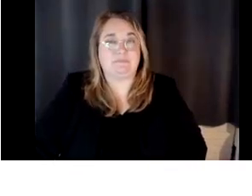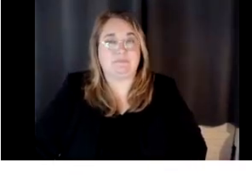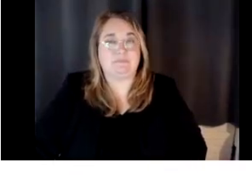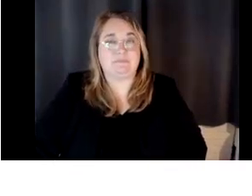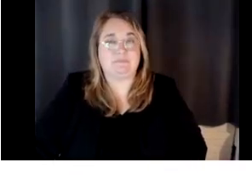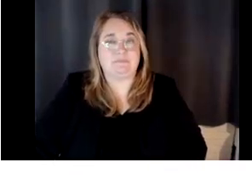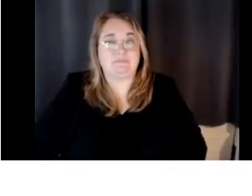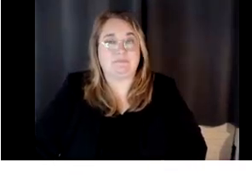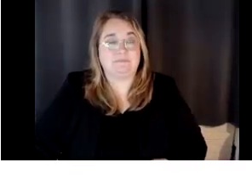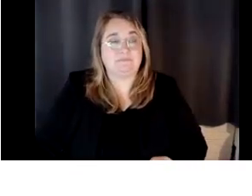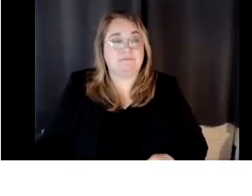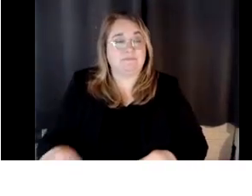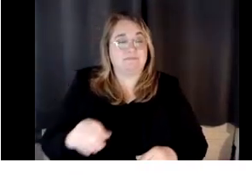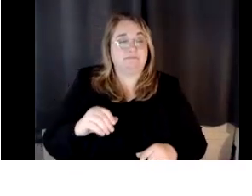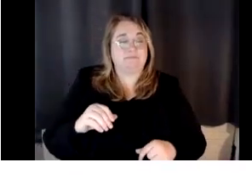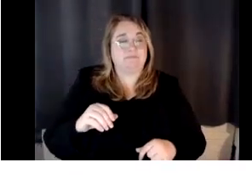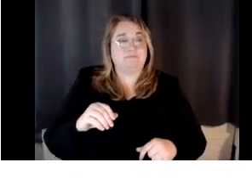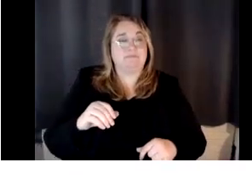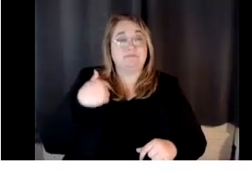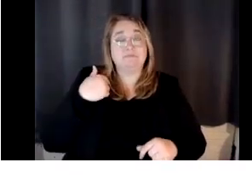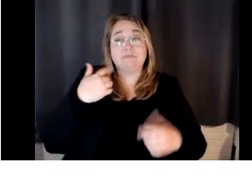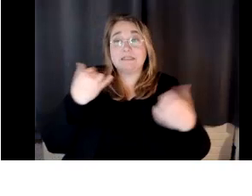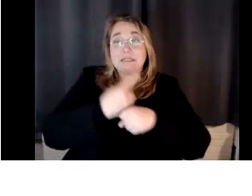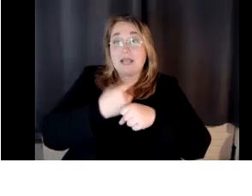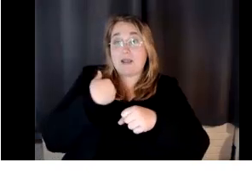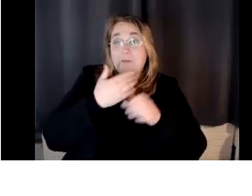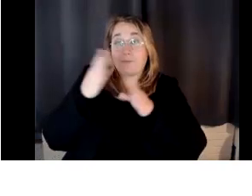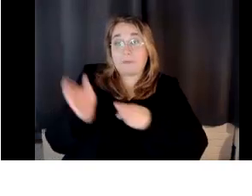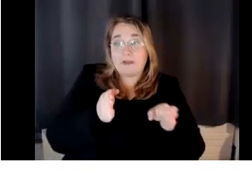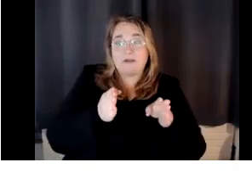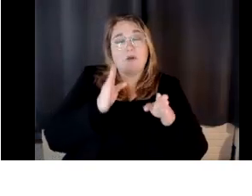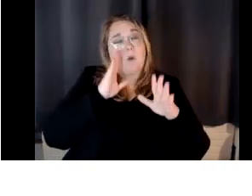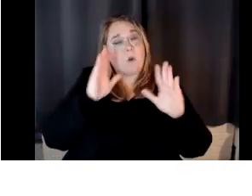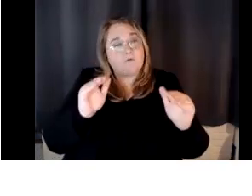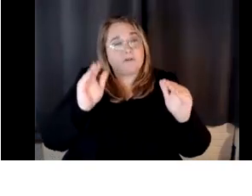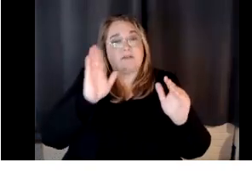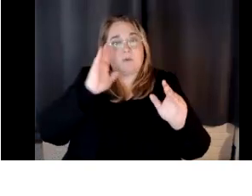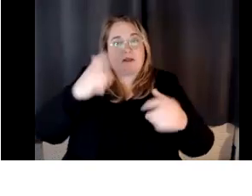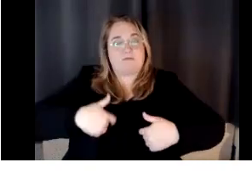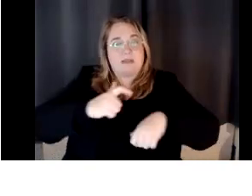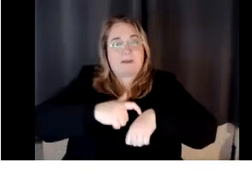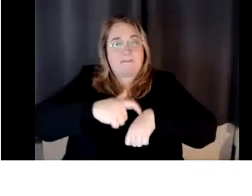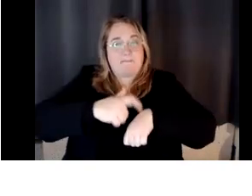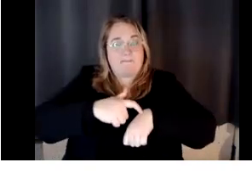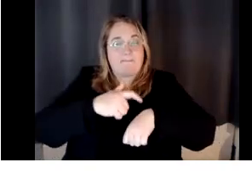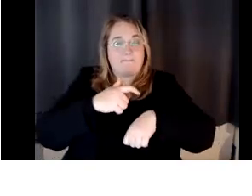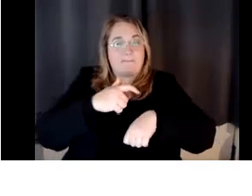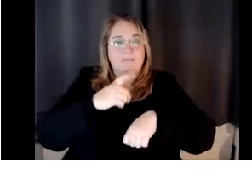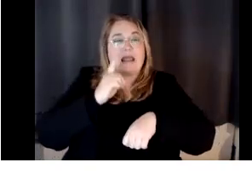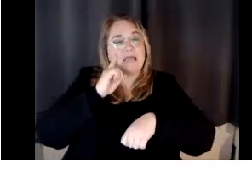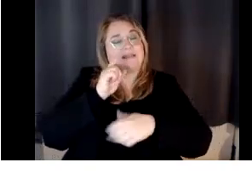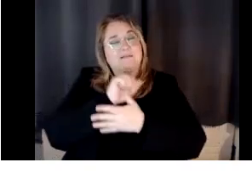okay. So here's what we plan to do today. Hopefully we'll have time. Um, I think we're going to have time for all of this.